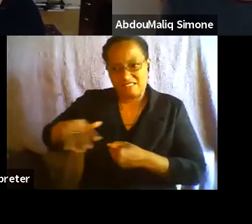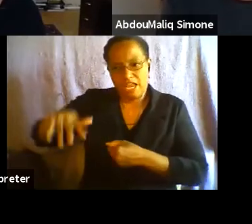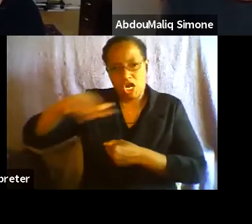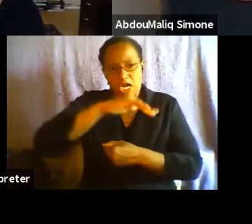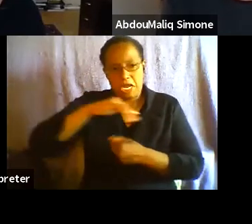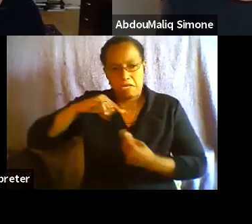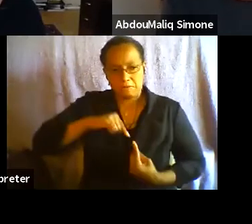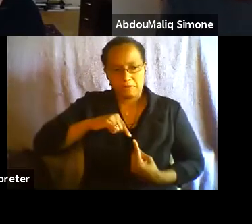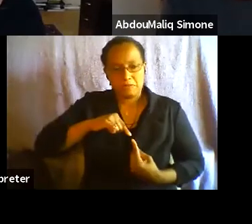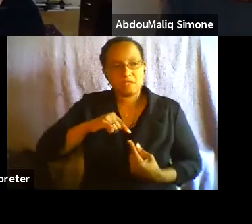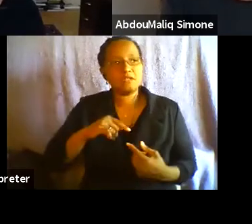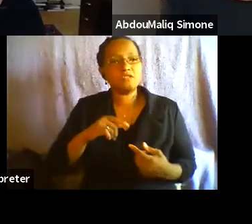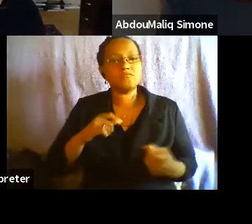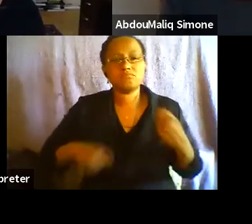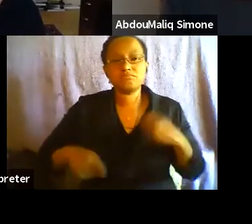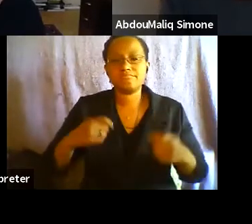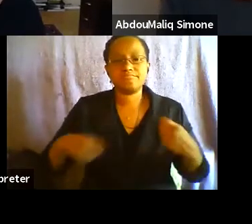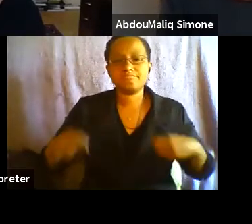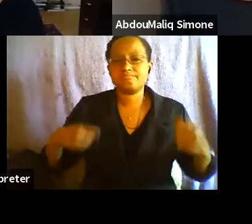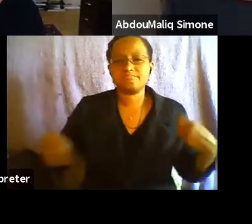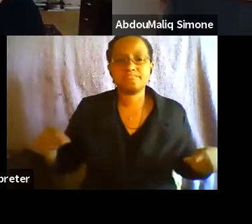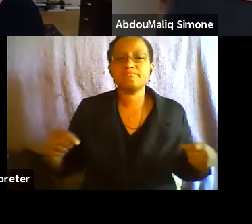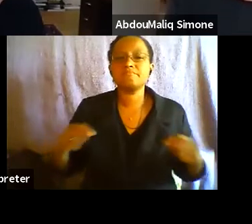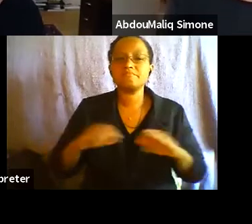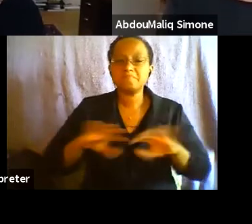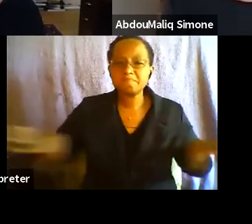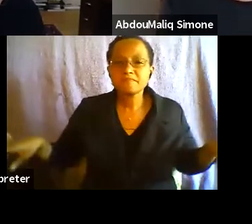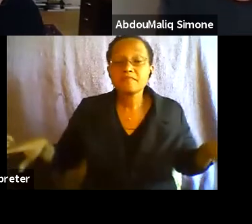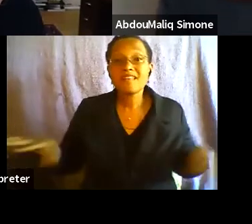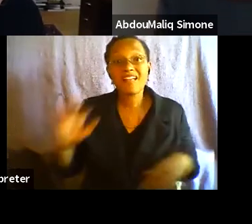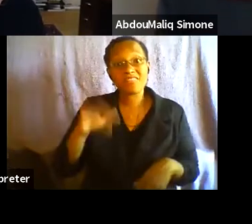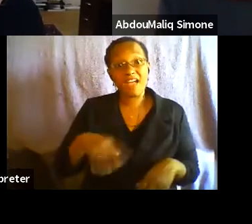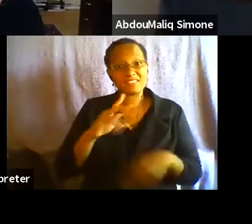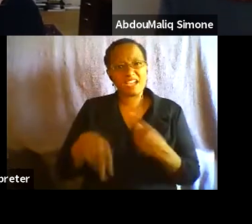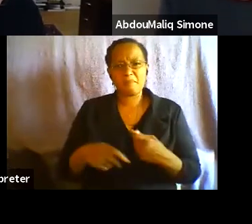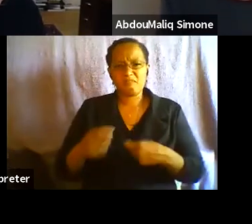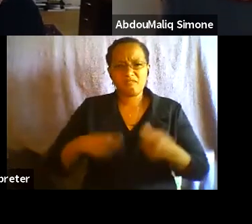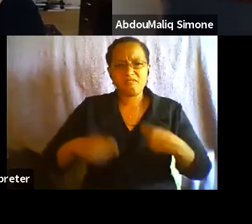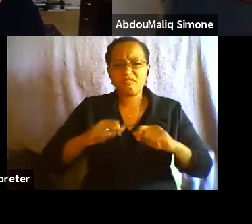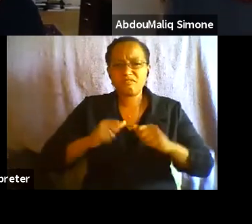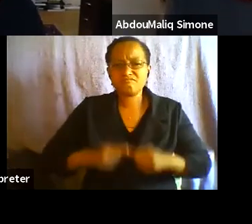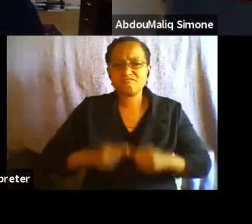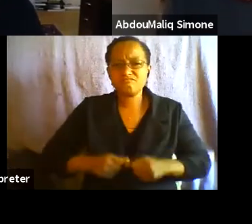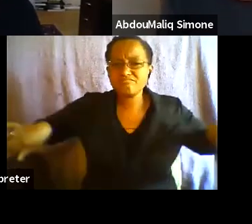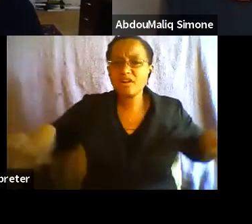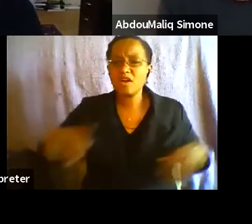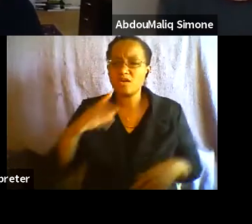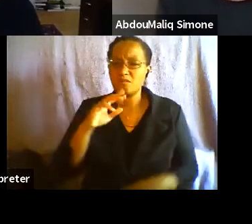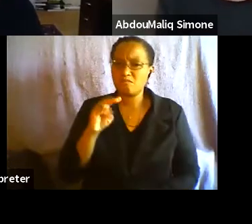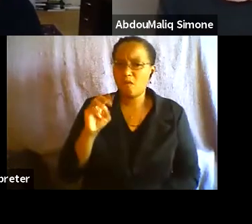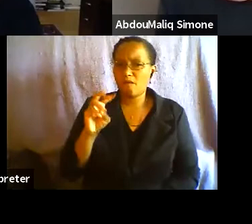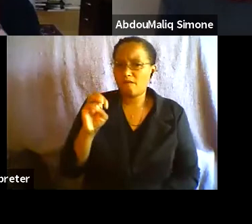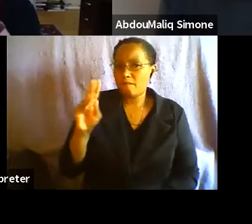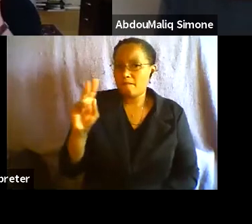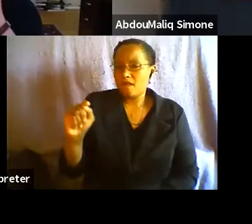movement has implications for the ways in which social reproduction takes